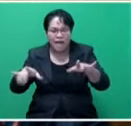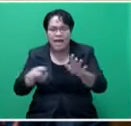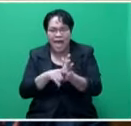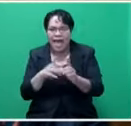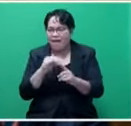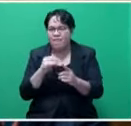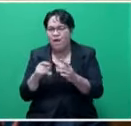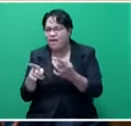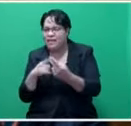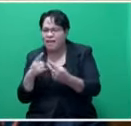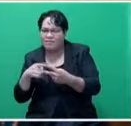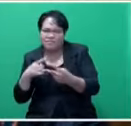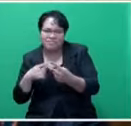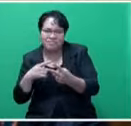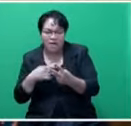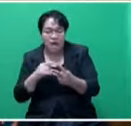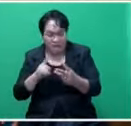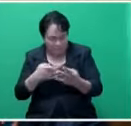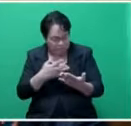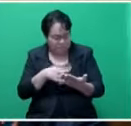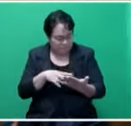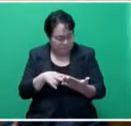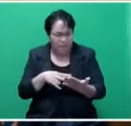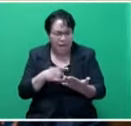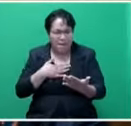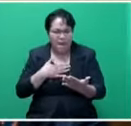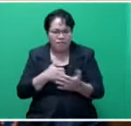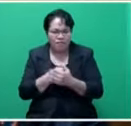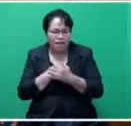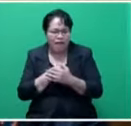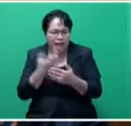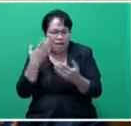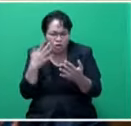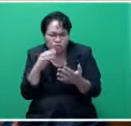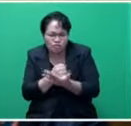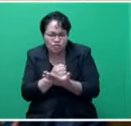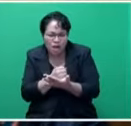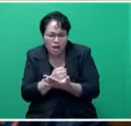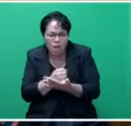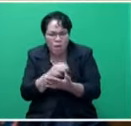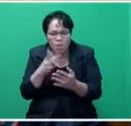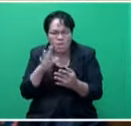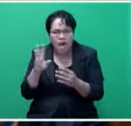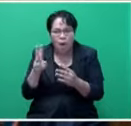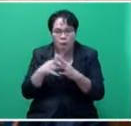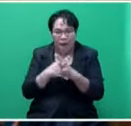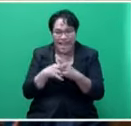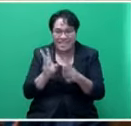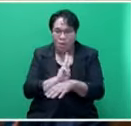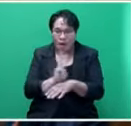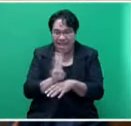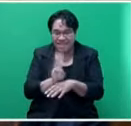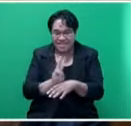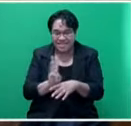have Nathan Ruprasad, Chief Nath, and I believe my good friend, I'm not sure what they still with one, Mike Delenamati,